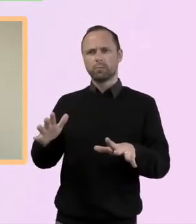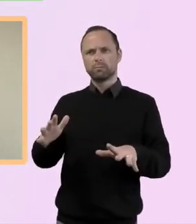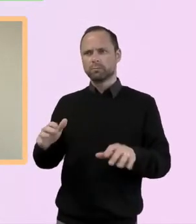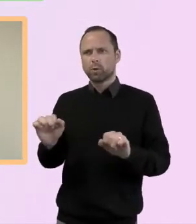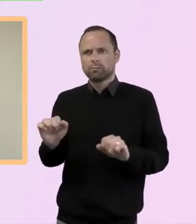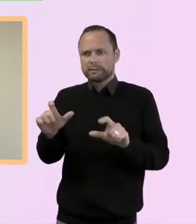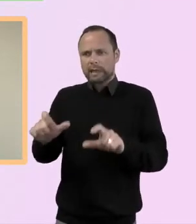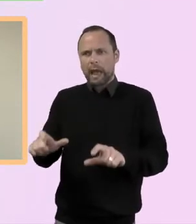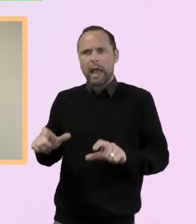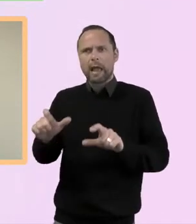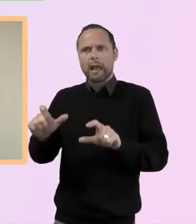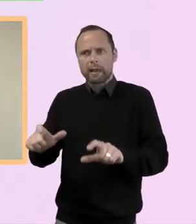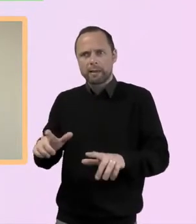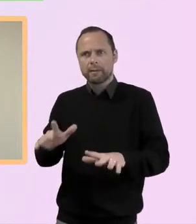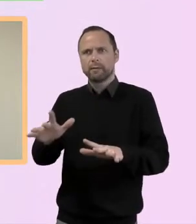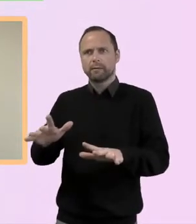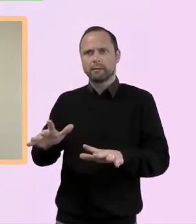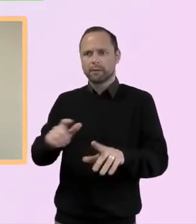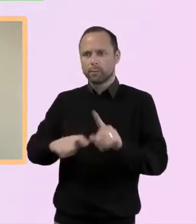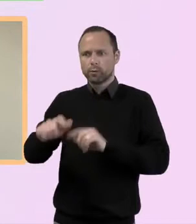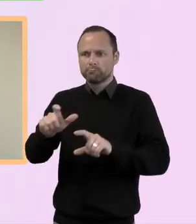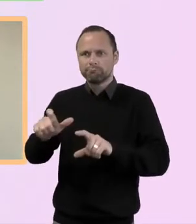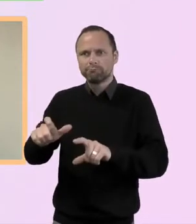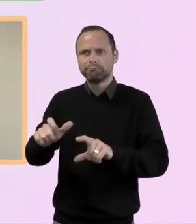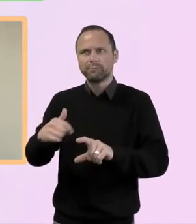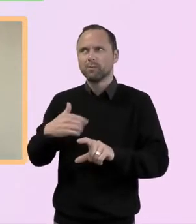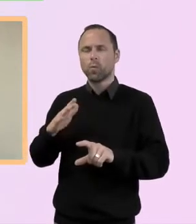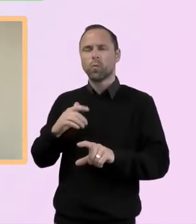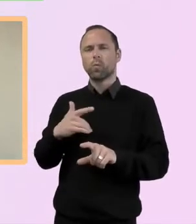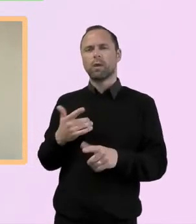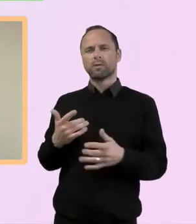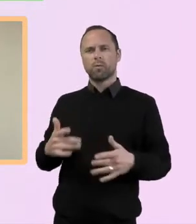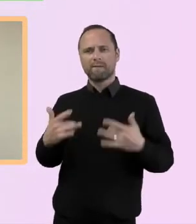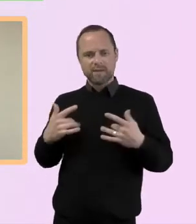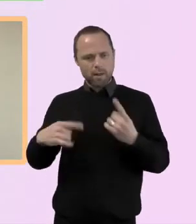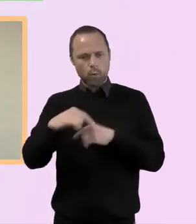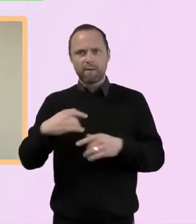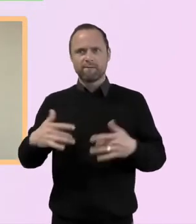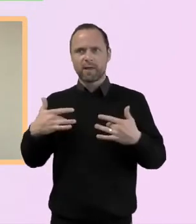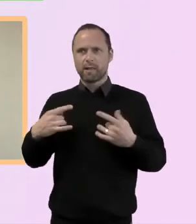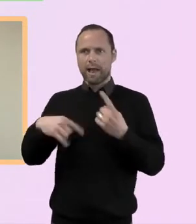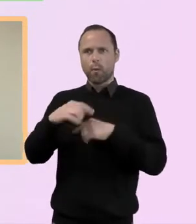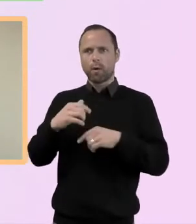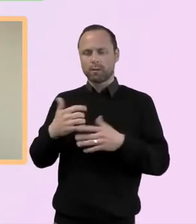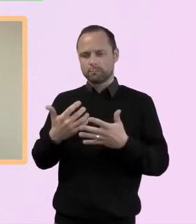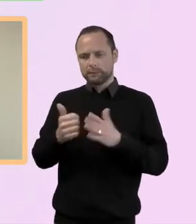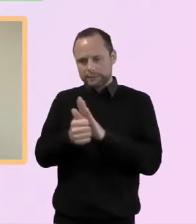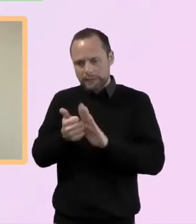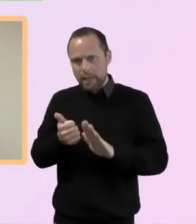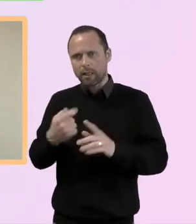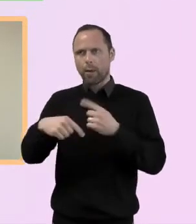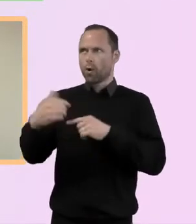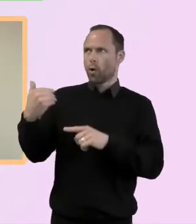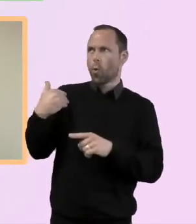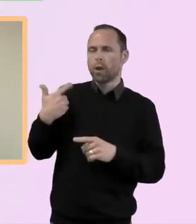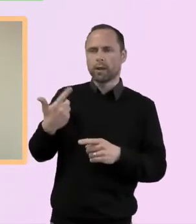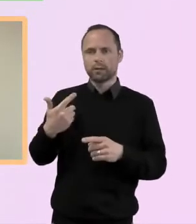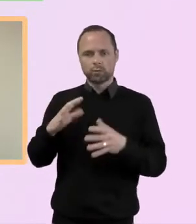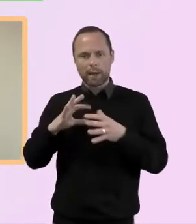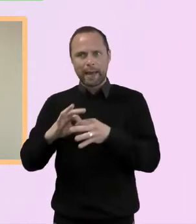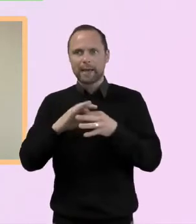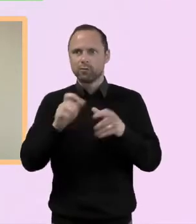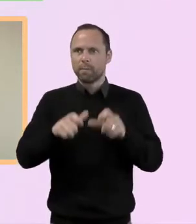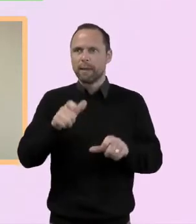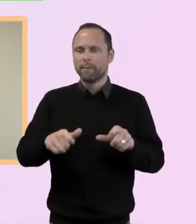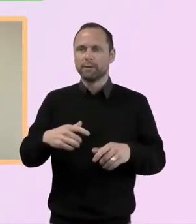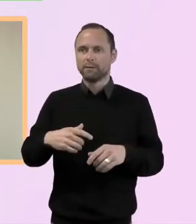only way we feel that with our sort of particular gifts and call to sort of engage here is, is to land ourselves